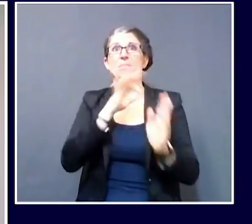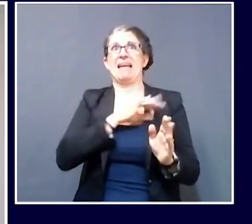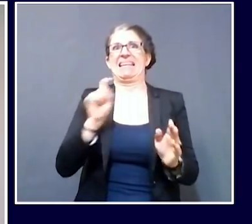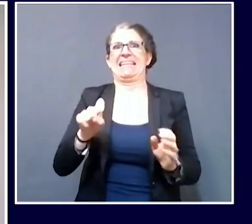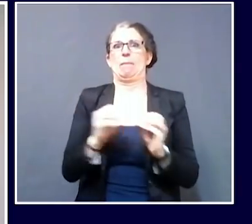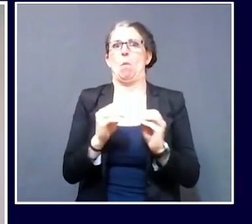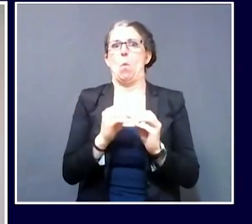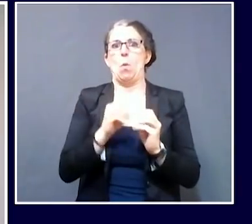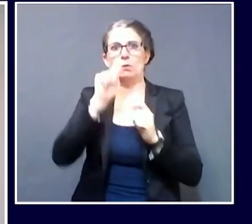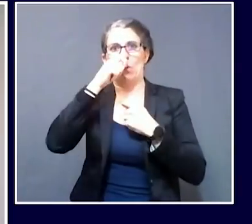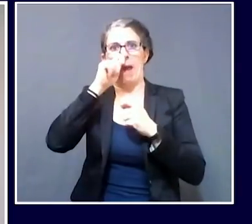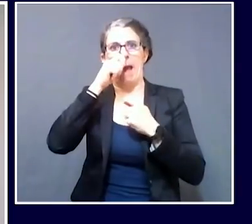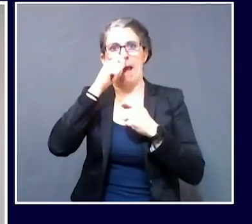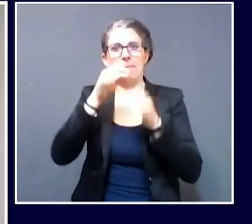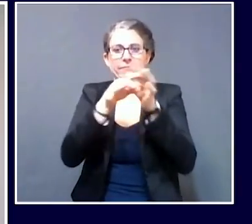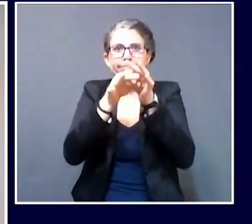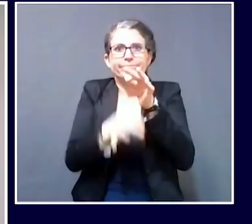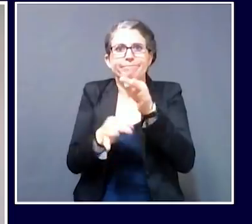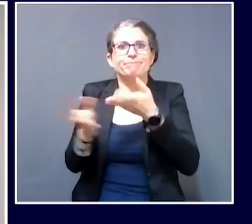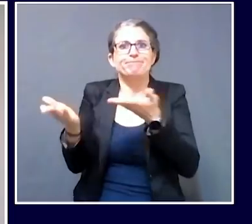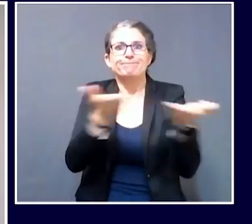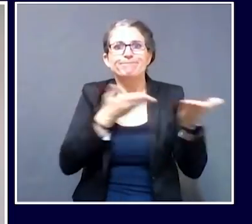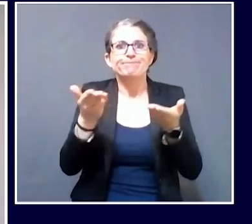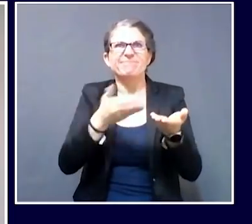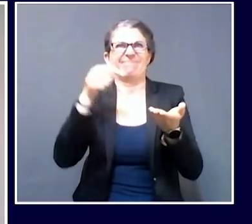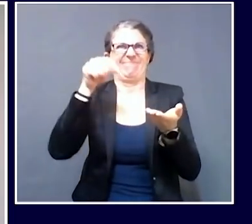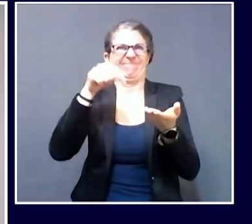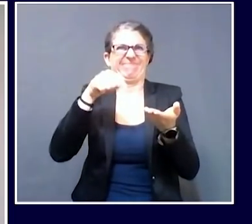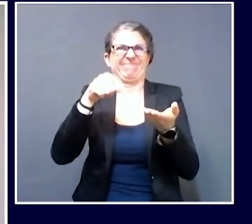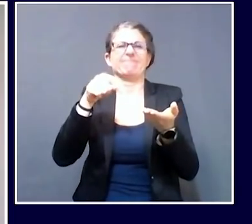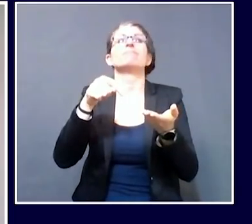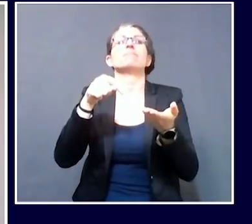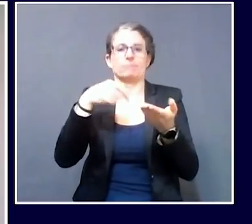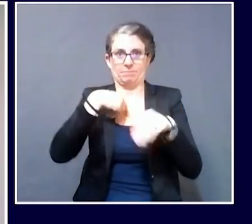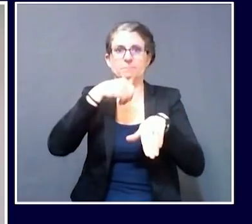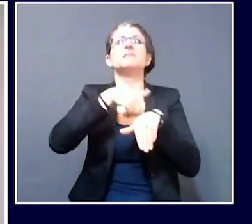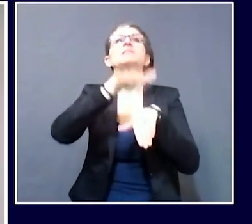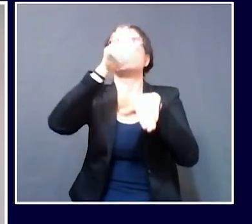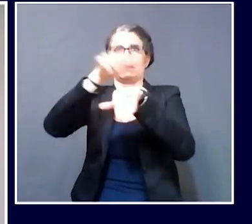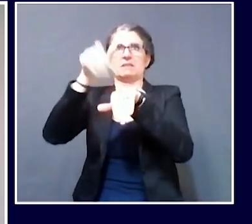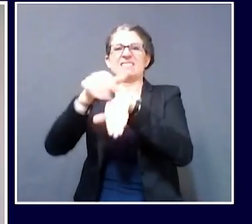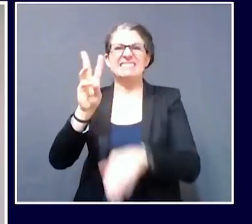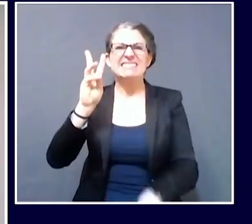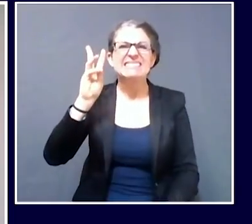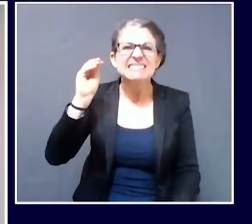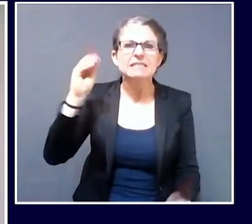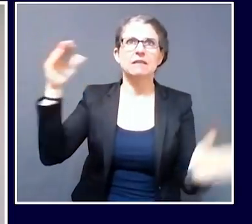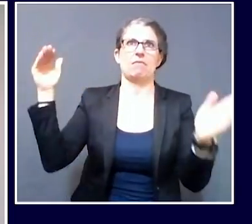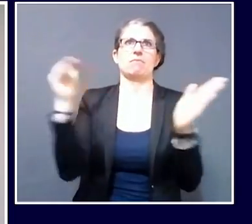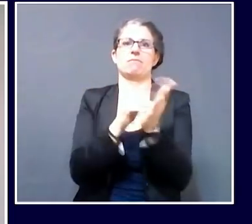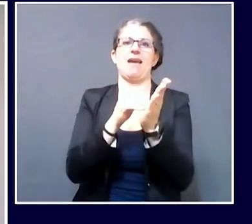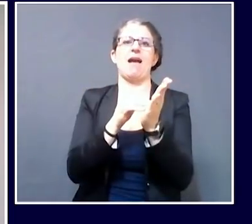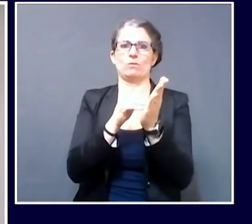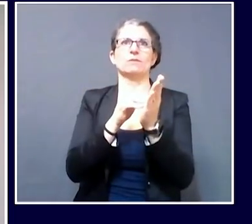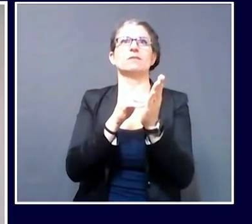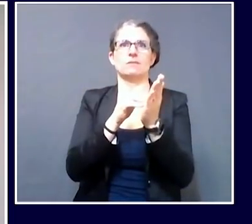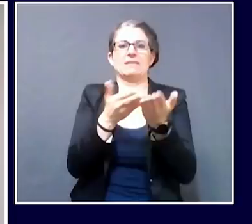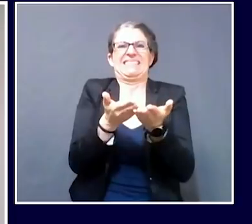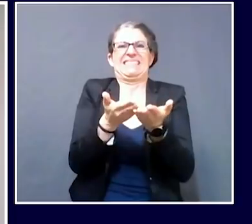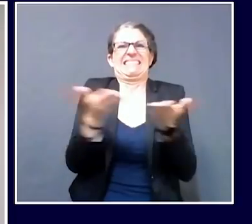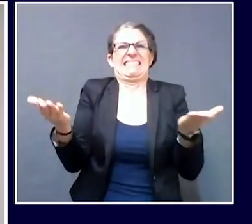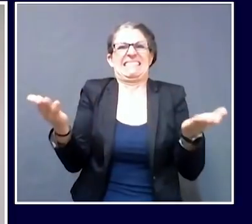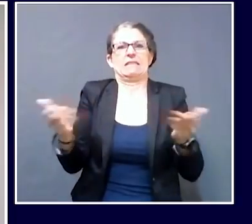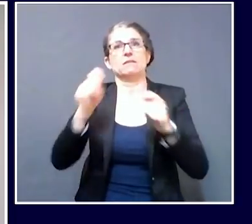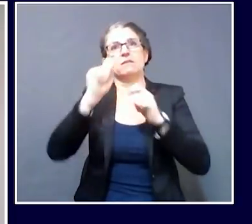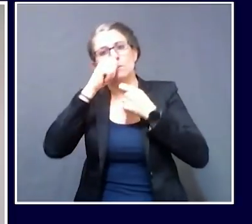media. Collectively, we have shipped out 60,000 pieces of swabs and viral transport media to those